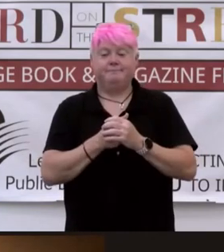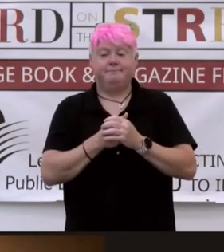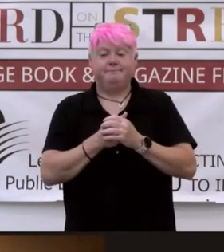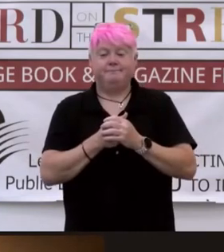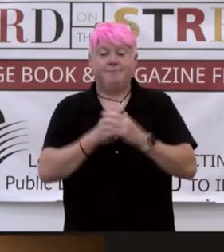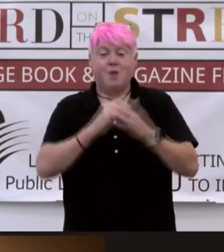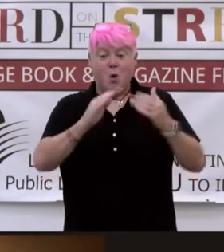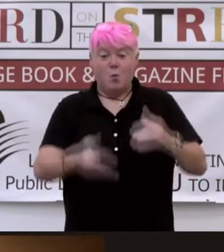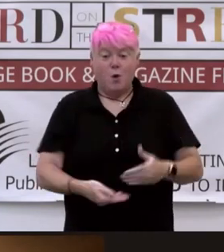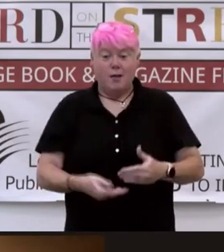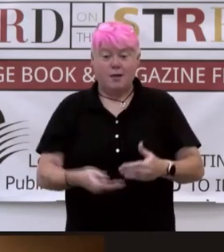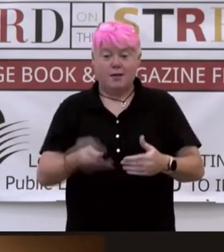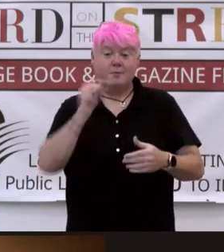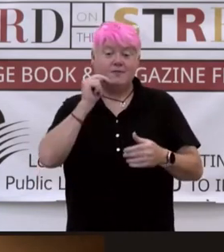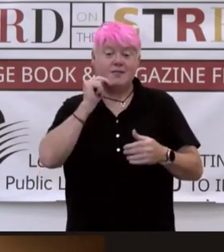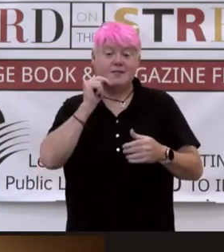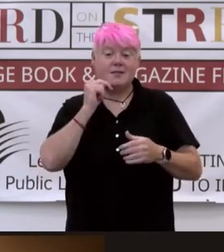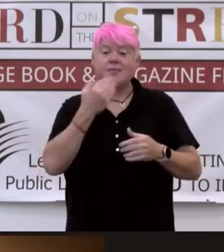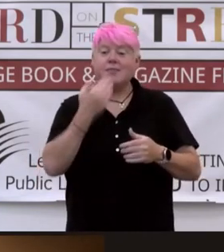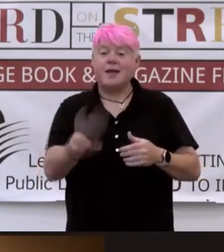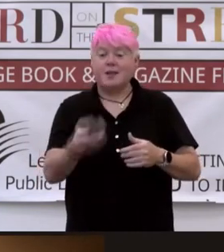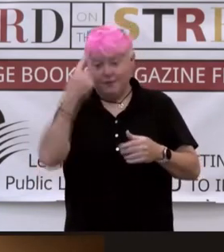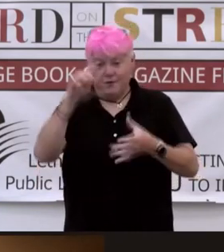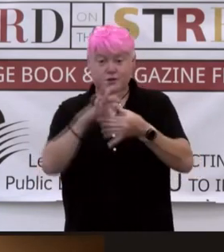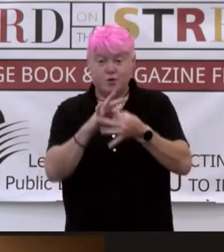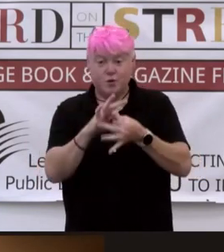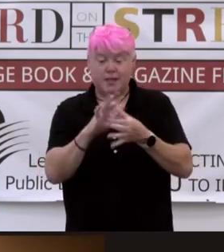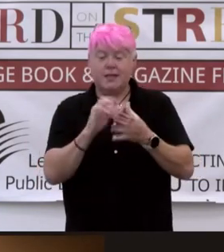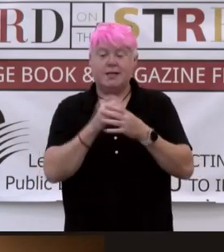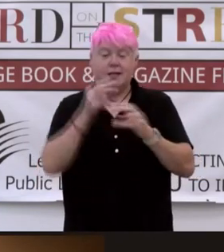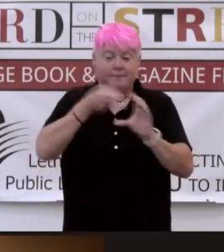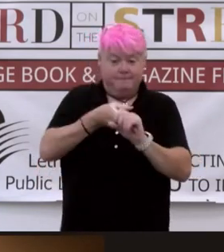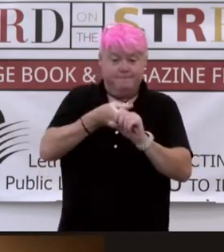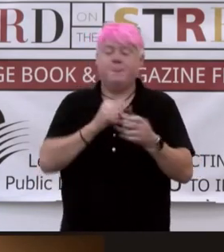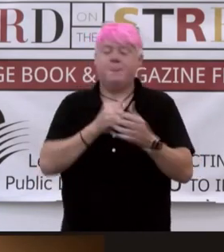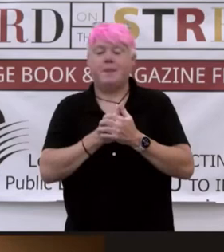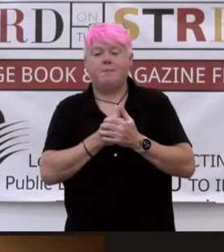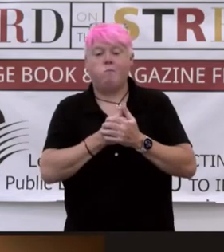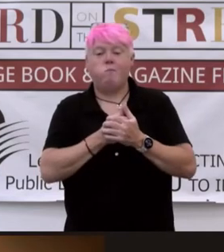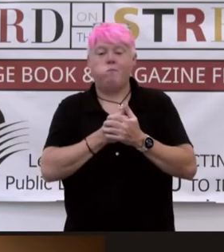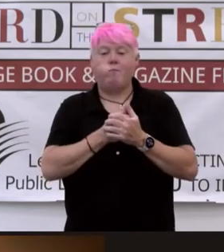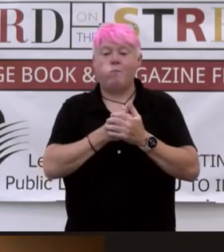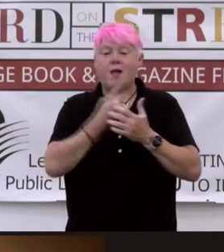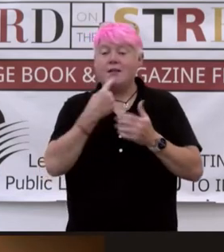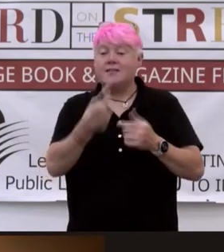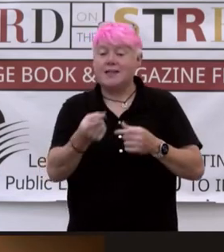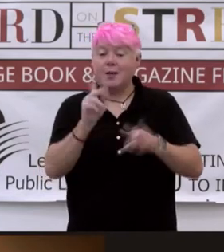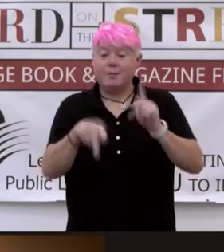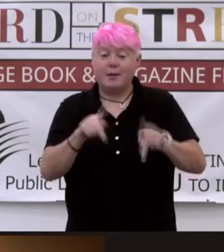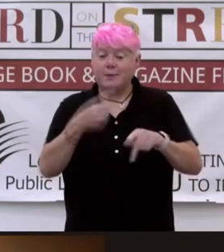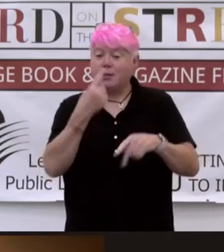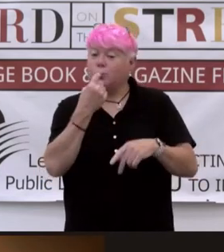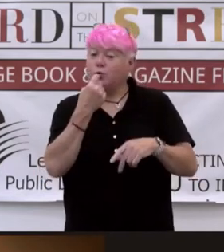welcome Nafisa, thank you for joining us, and let's tell the people who you are.